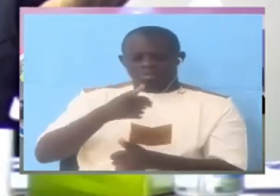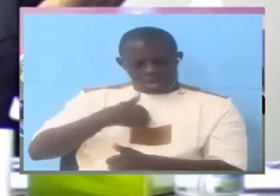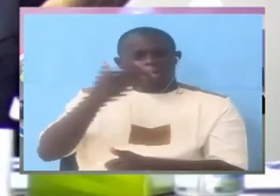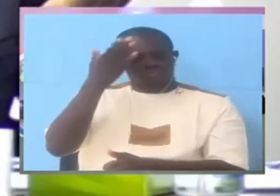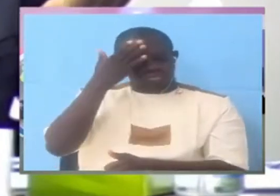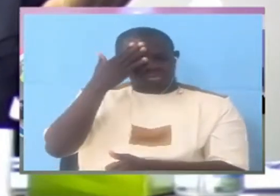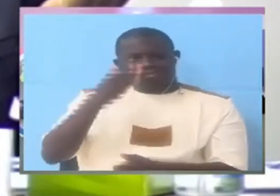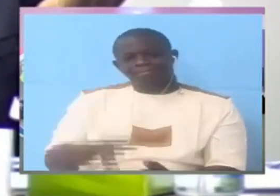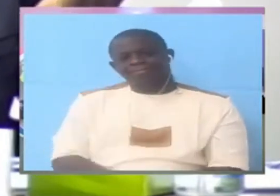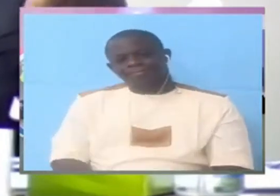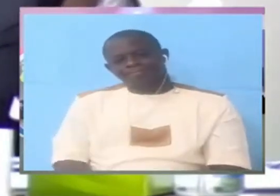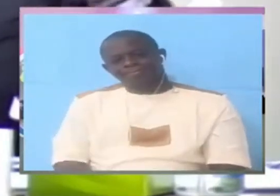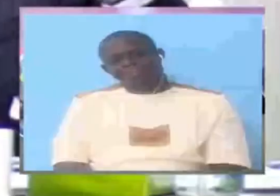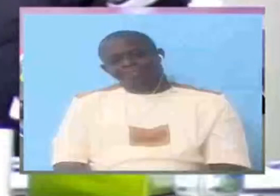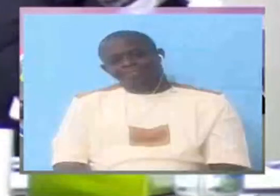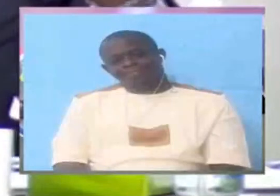Right.